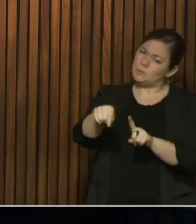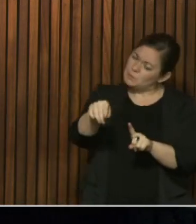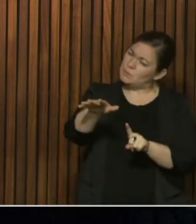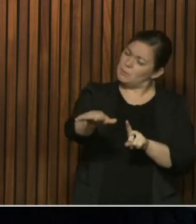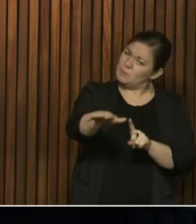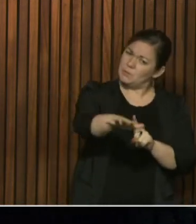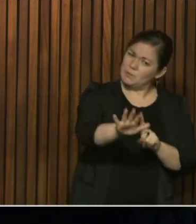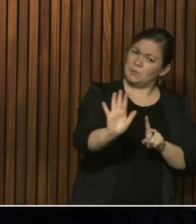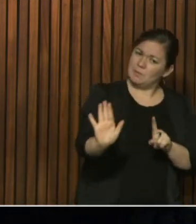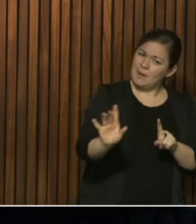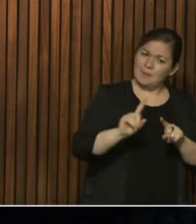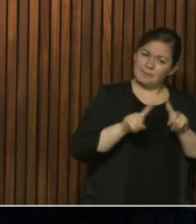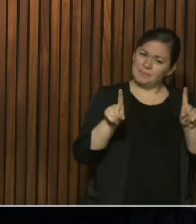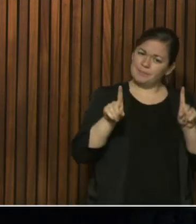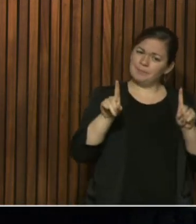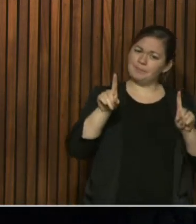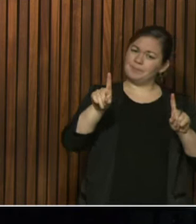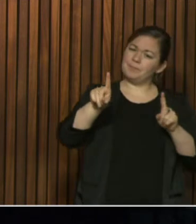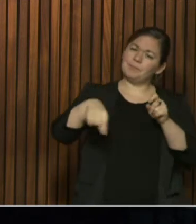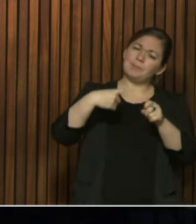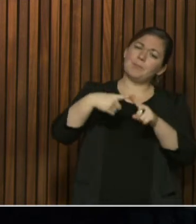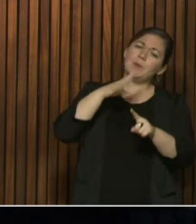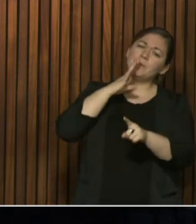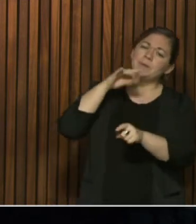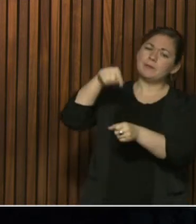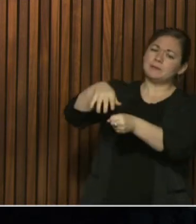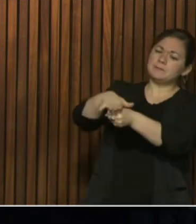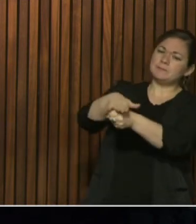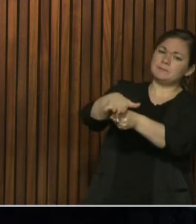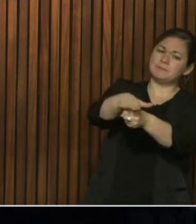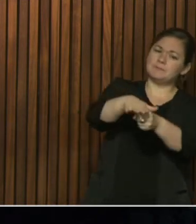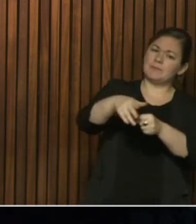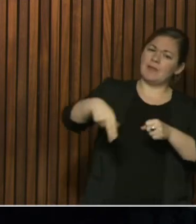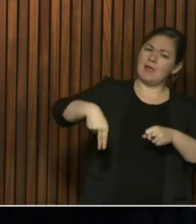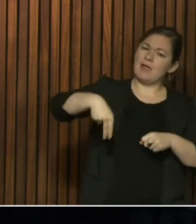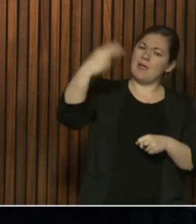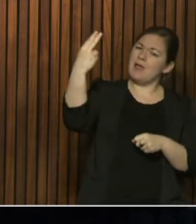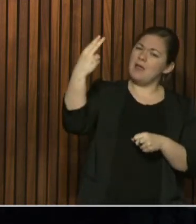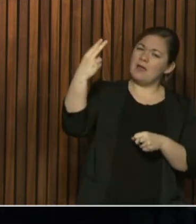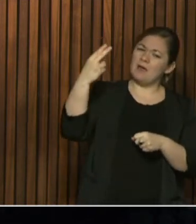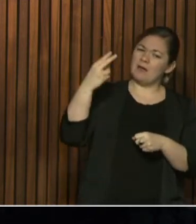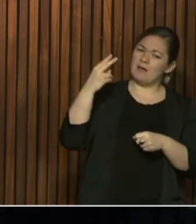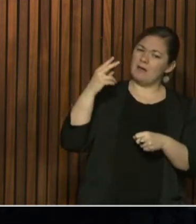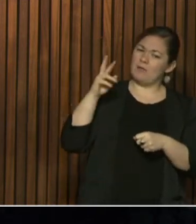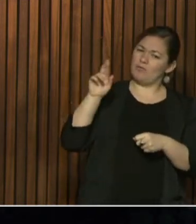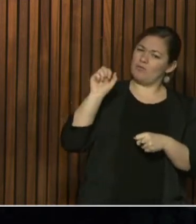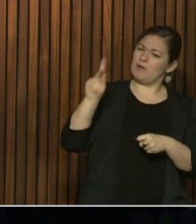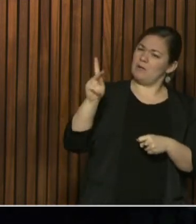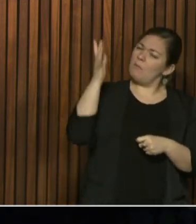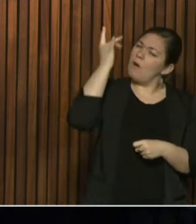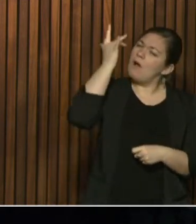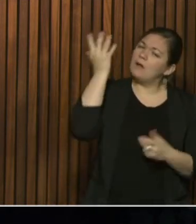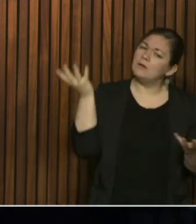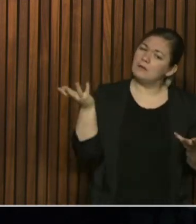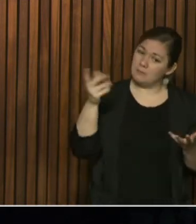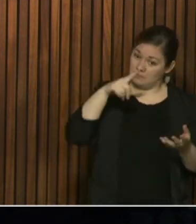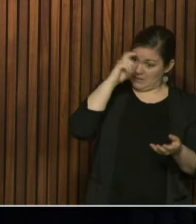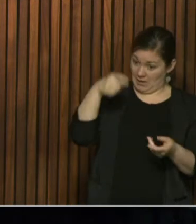based on them having higher rates of infection right now or on demographics and so on?